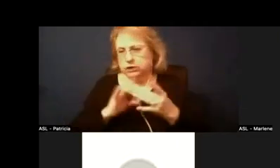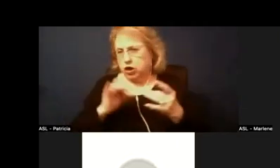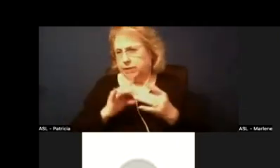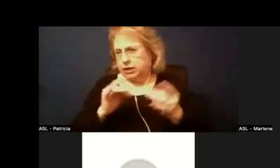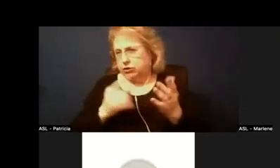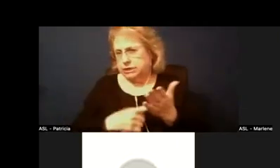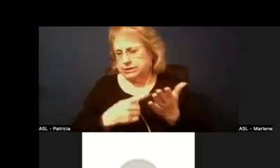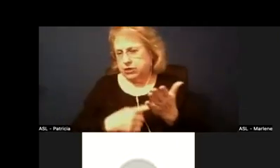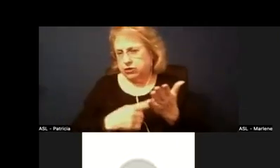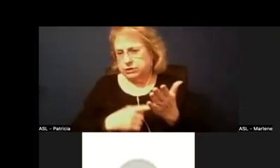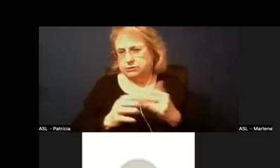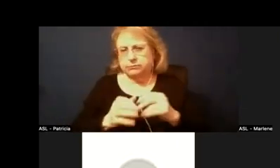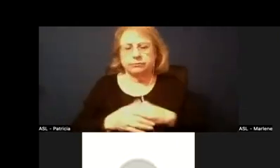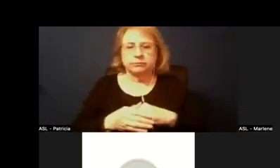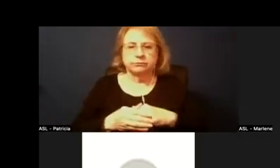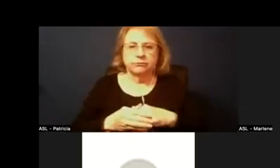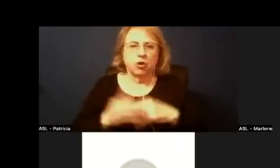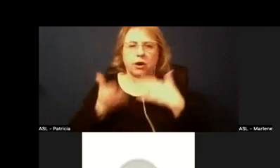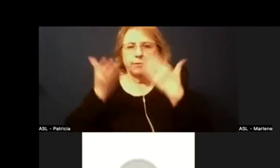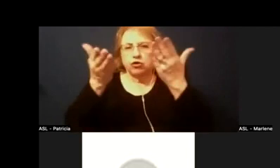or a motion